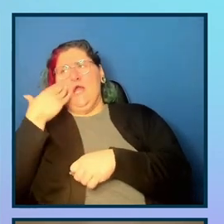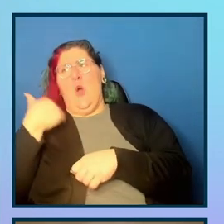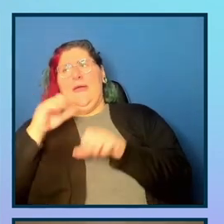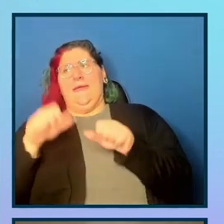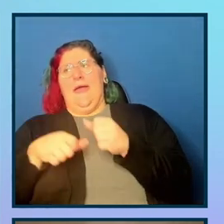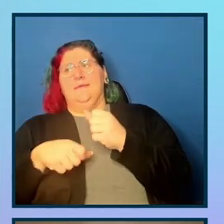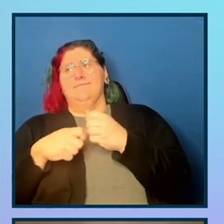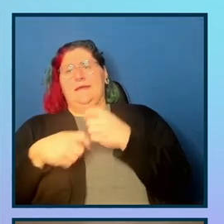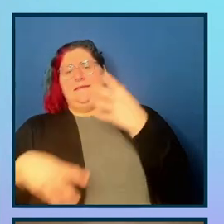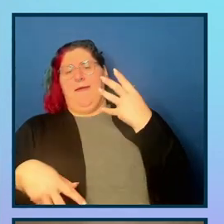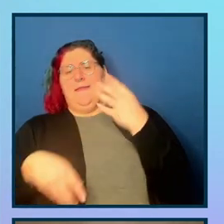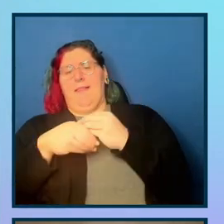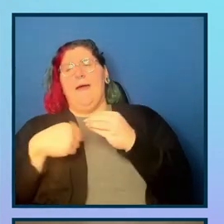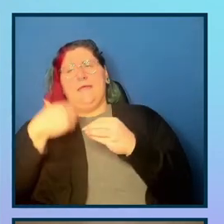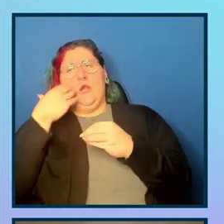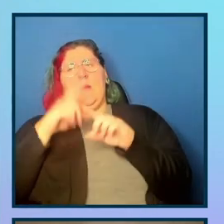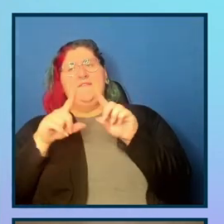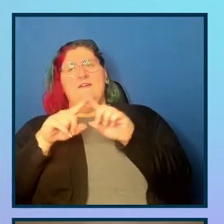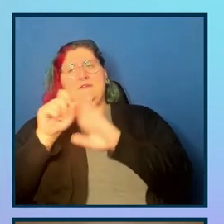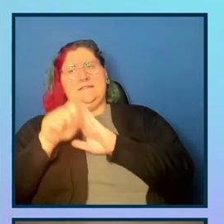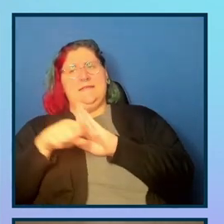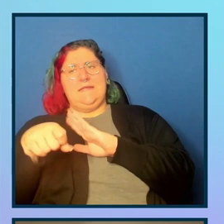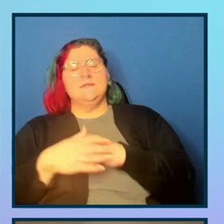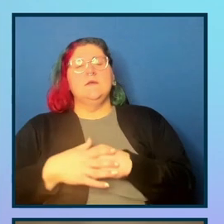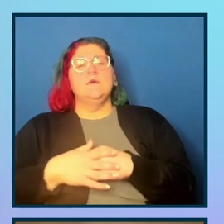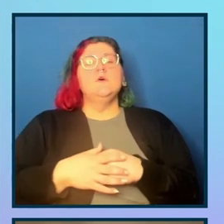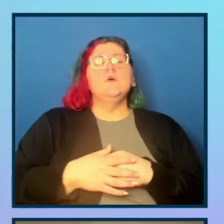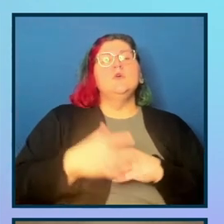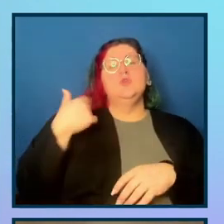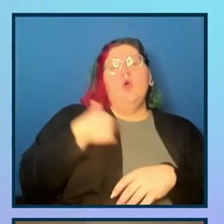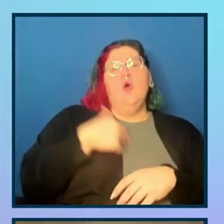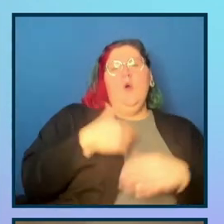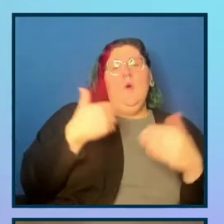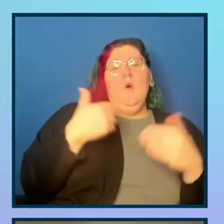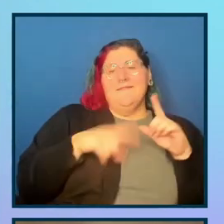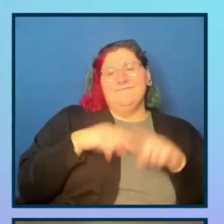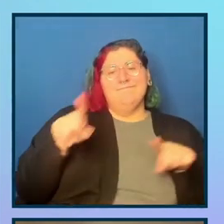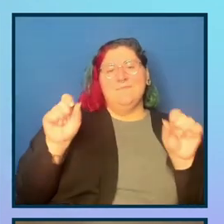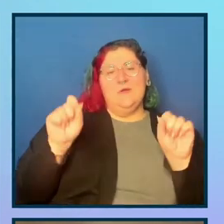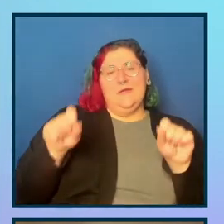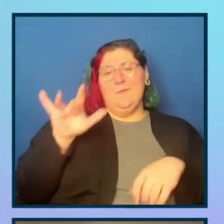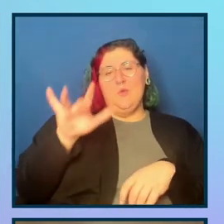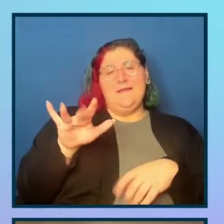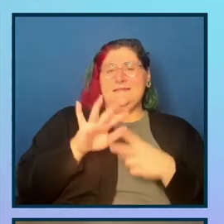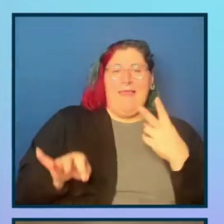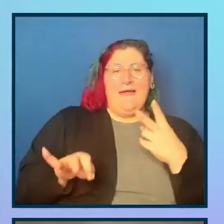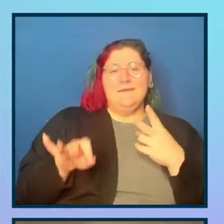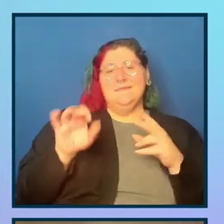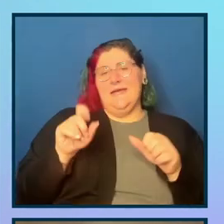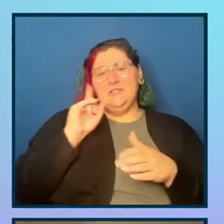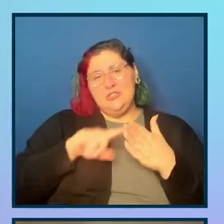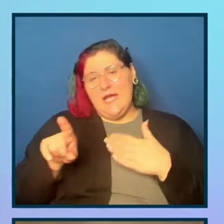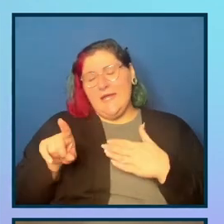So, um, I'm going to go through the states. Uh, we have stuff like disabled, pressed, selected, checked, read only, but I'm focused on this expanded thing. And